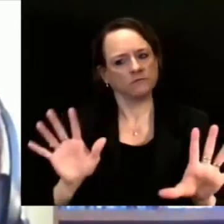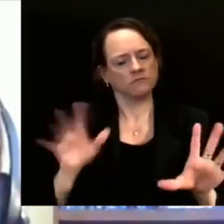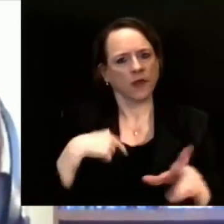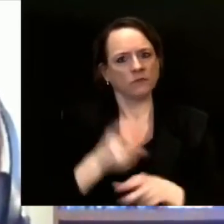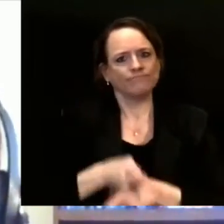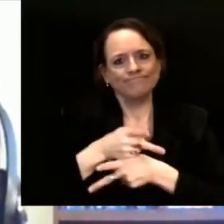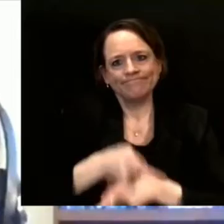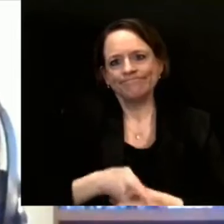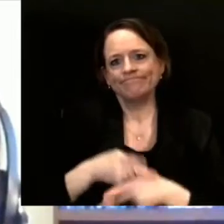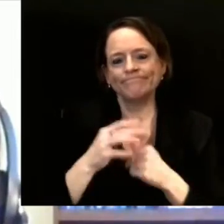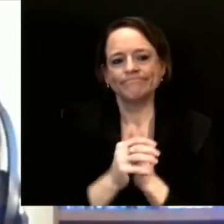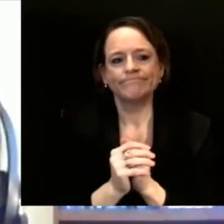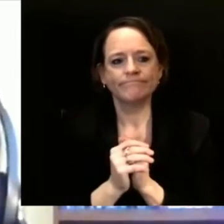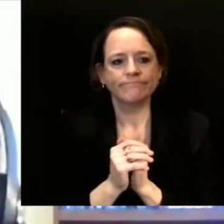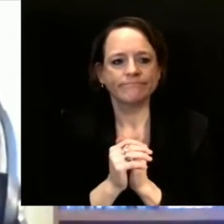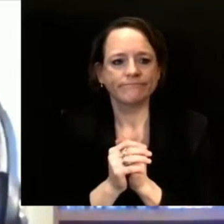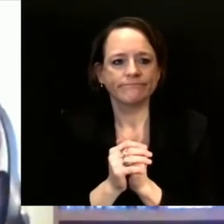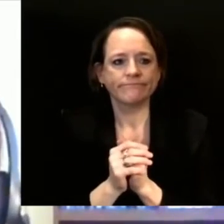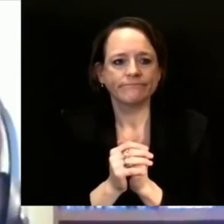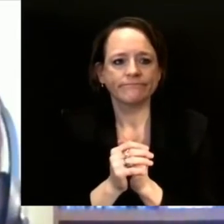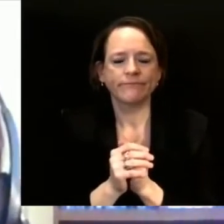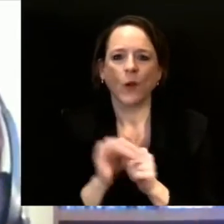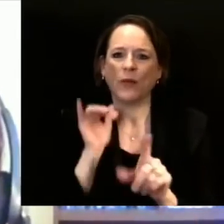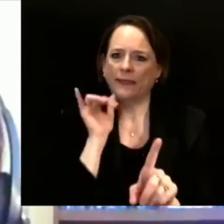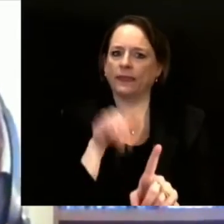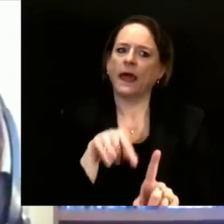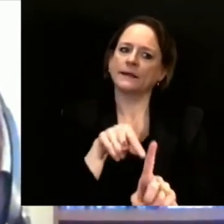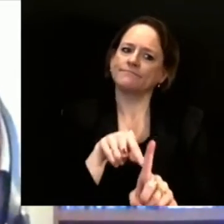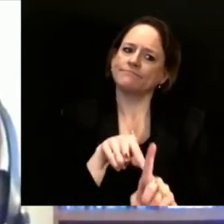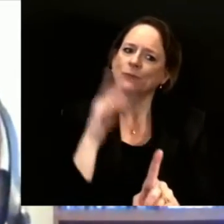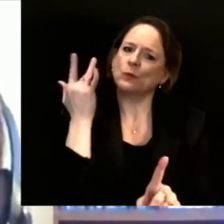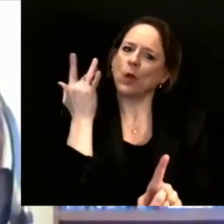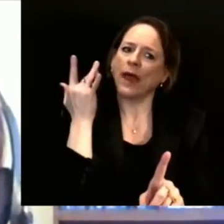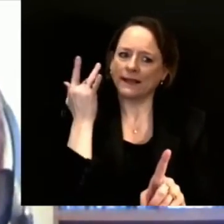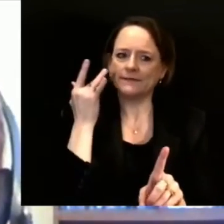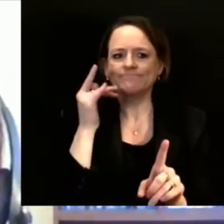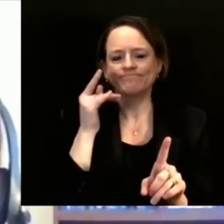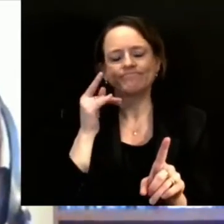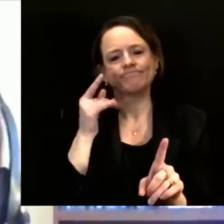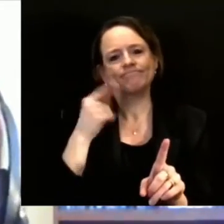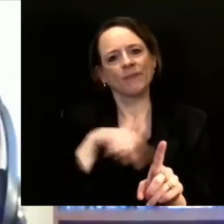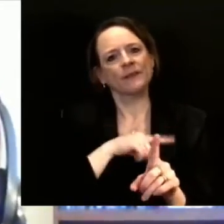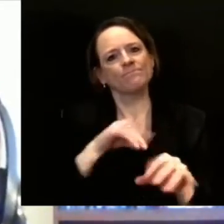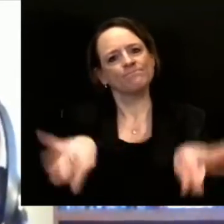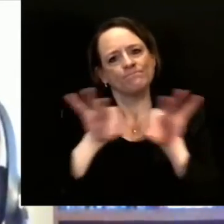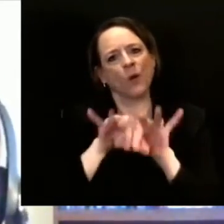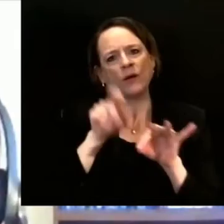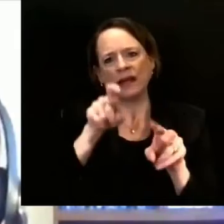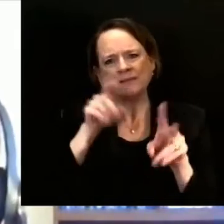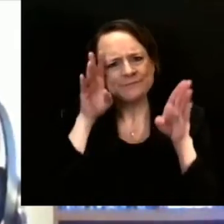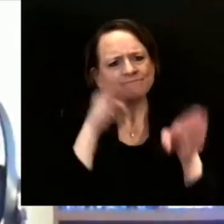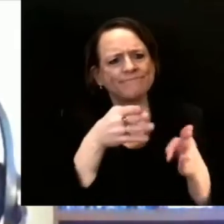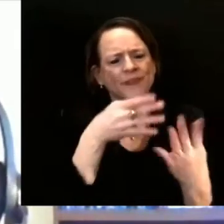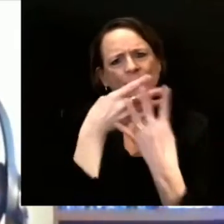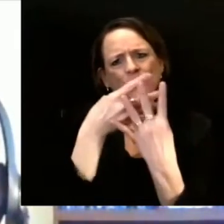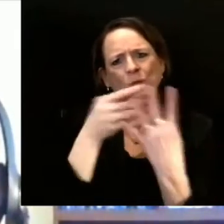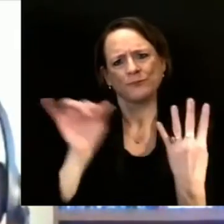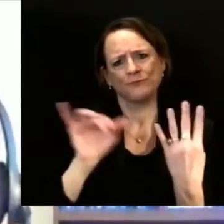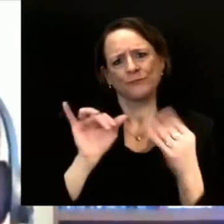for why we believe it was reasonable and rational to include all people who live in congregate settings,